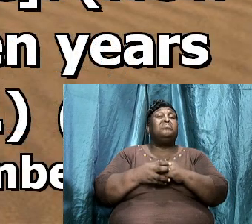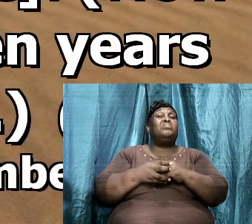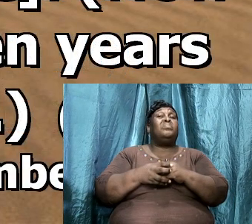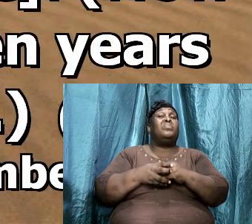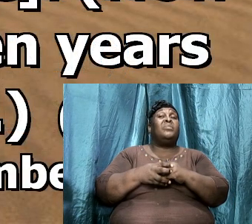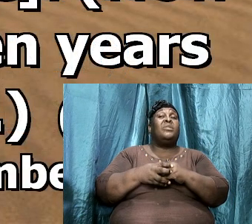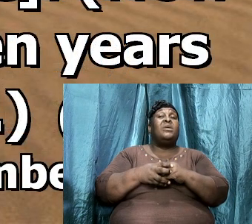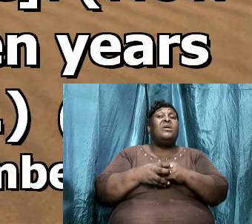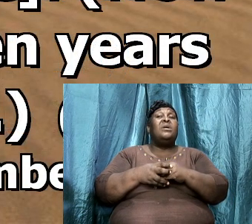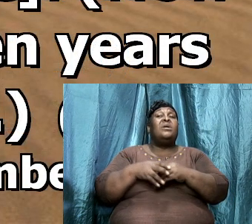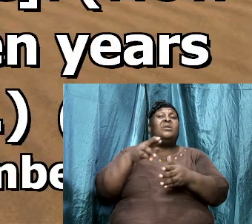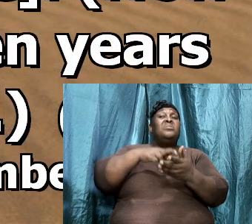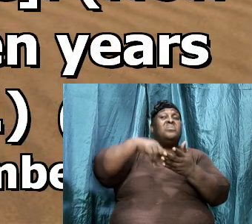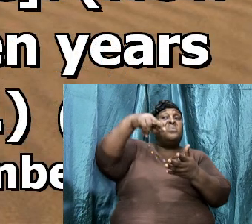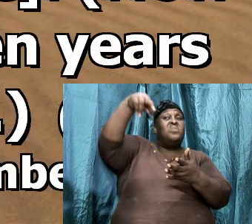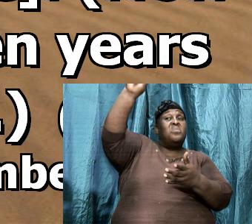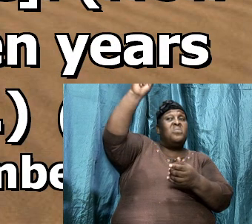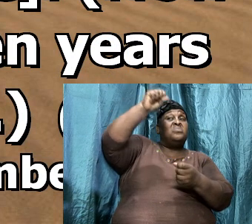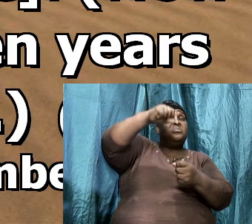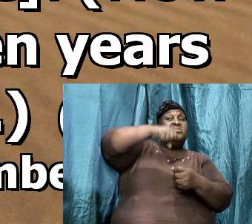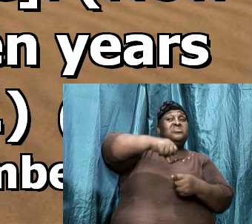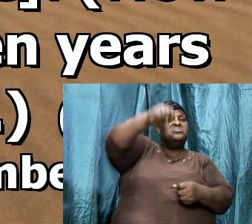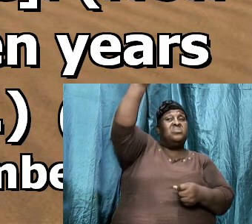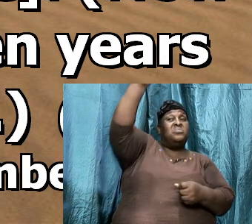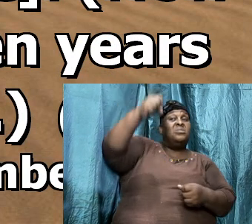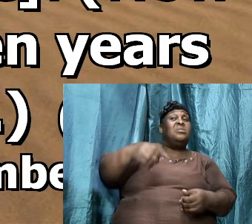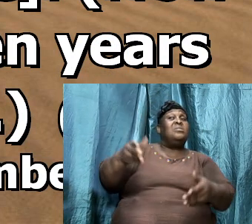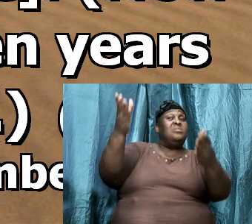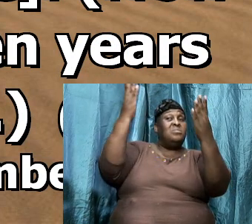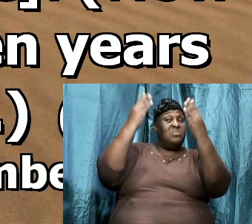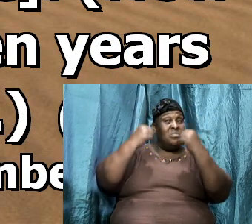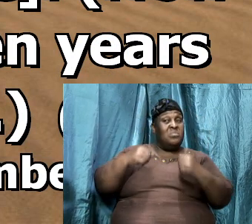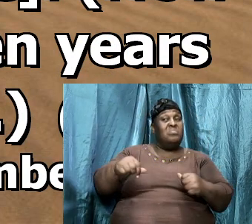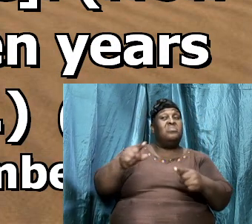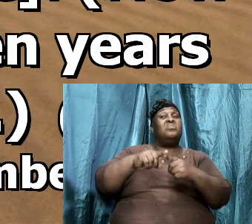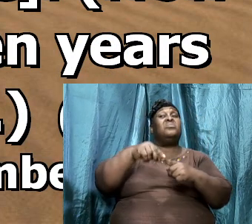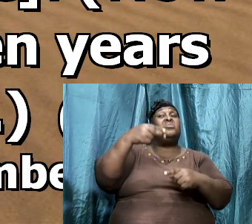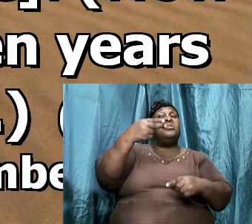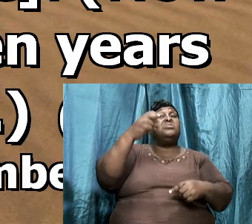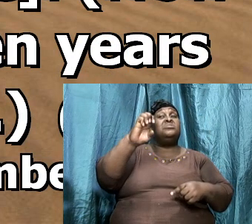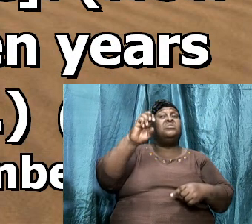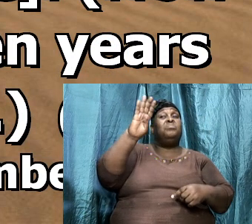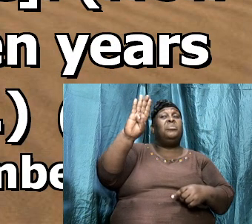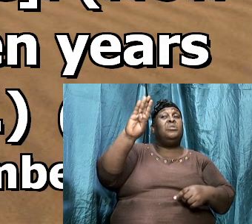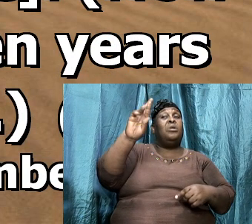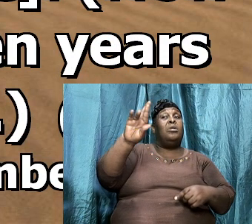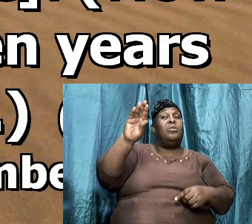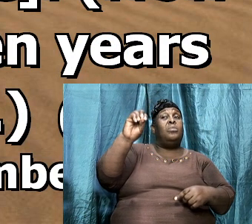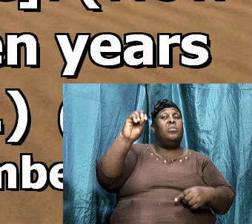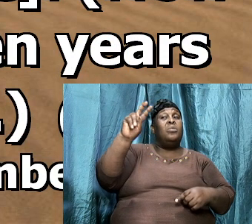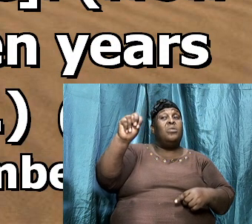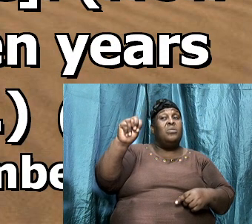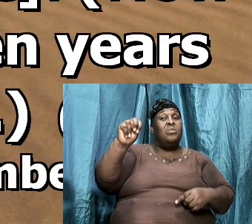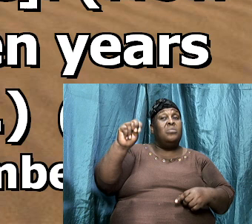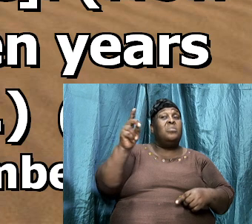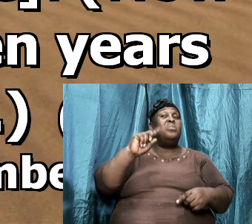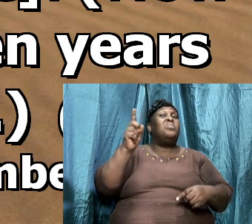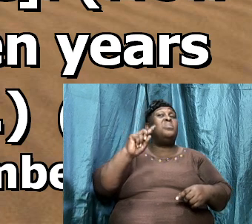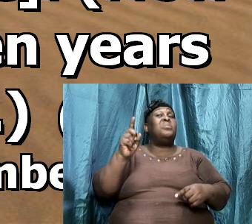they ascended by the south and came unto Hebron, where Ahiman,